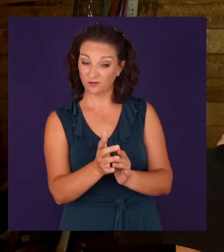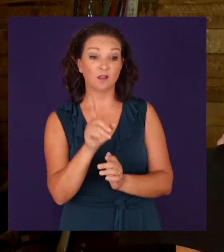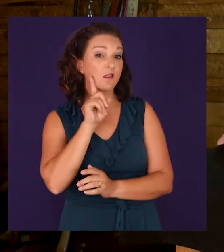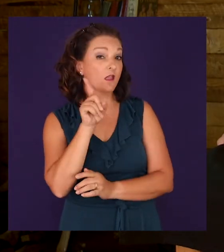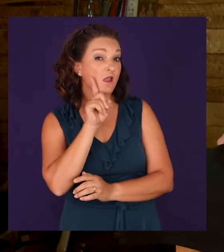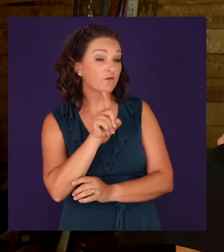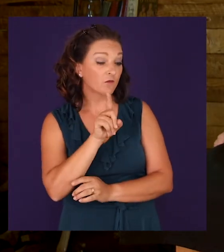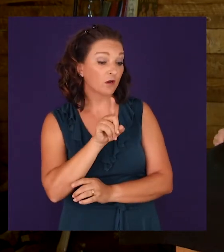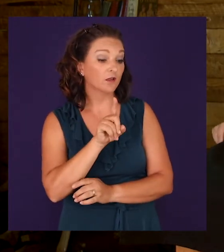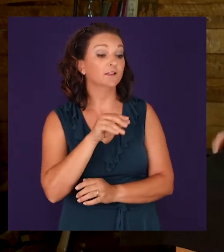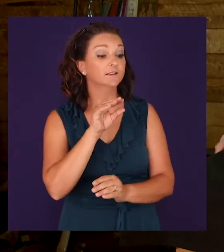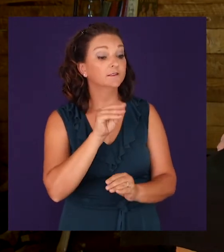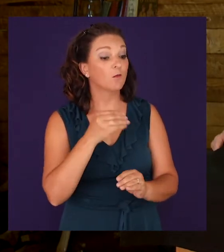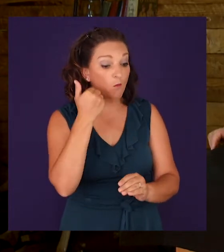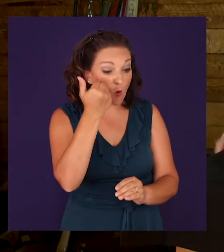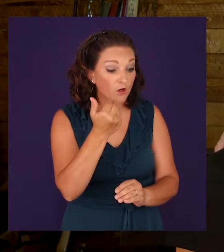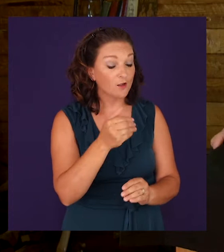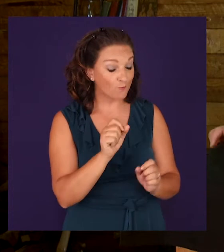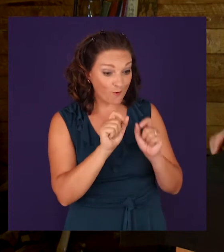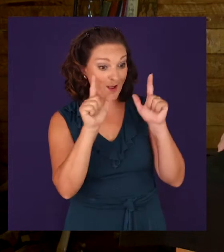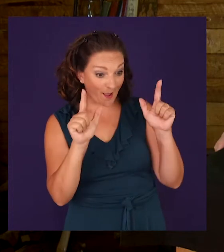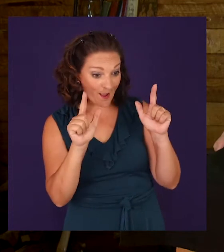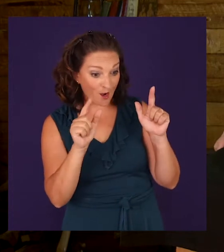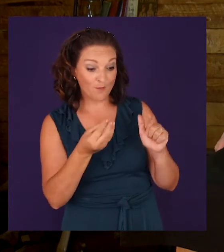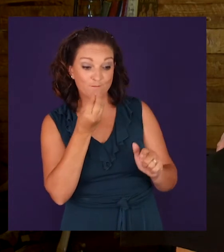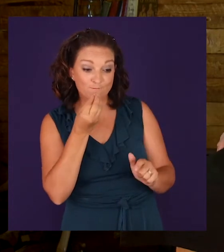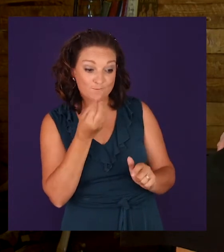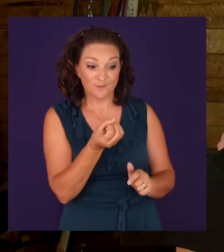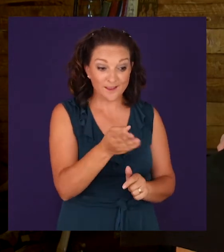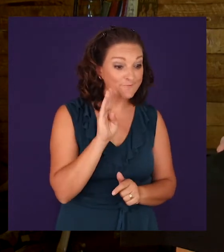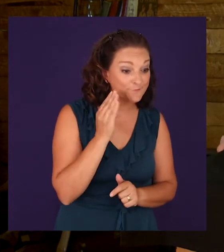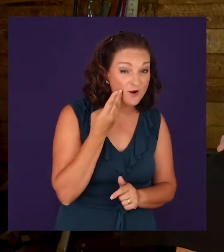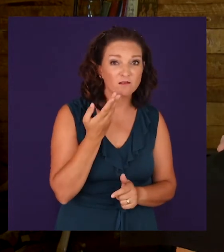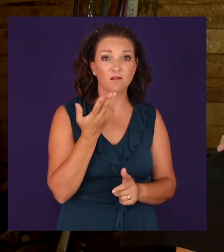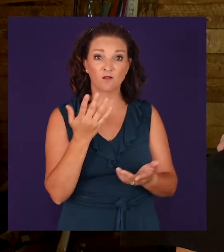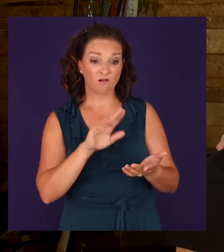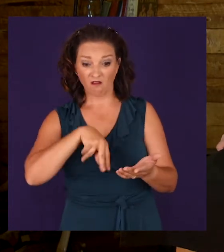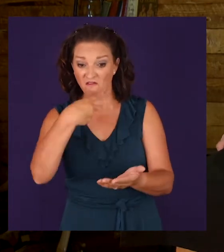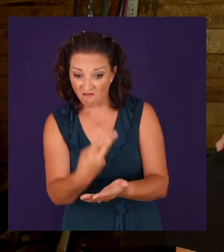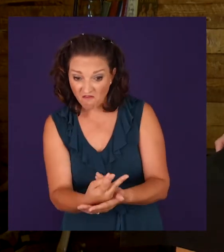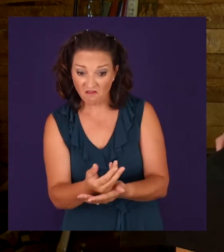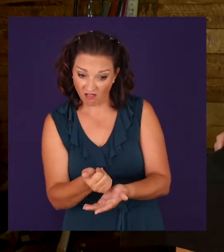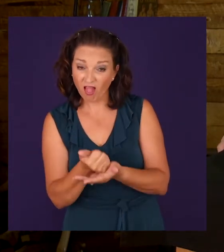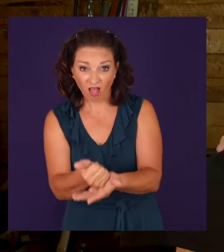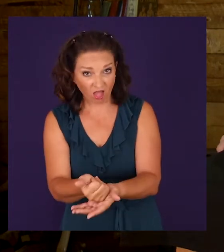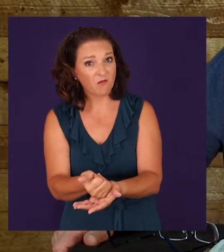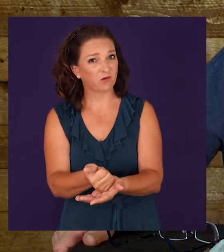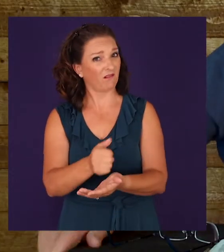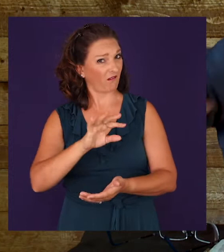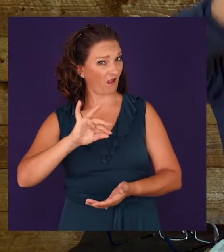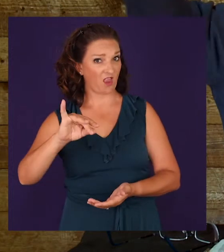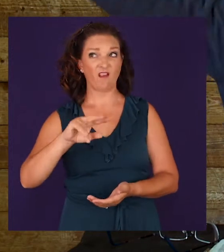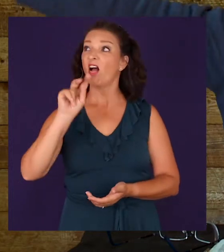every morning. She fed him breakfast. She got him dressed. When he fell down and cut his knee, she was there.